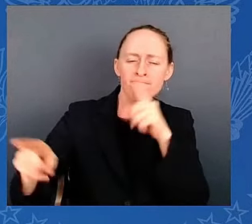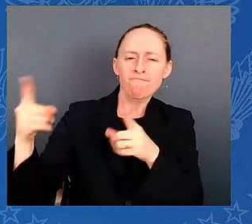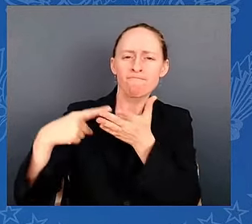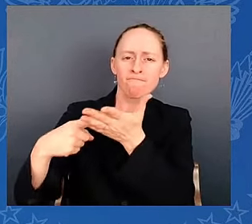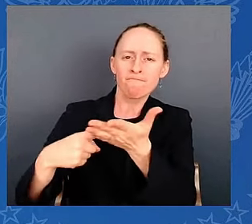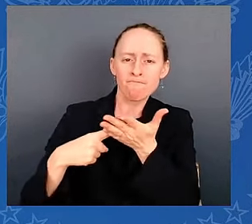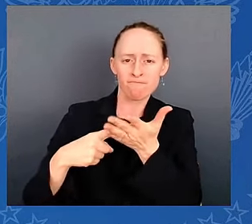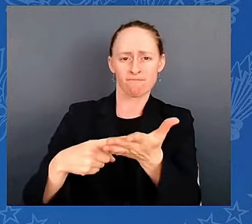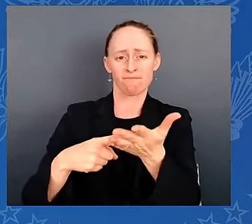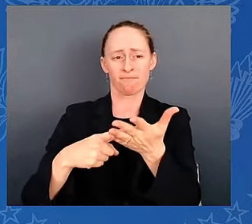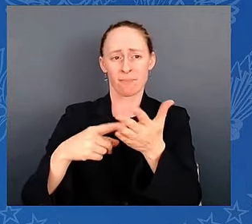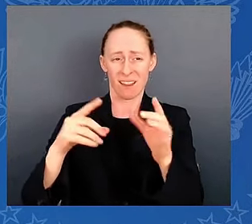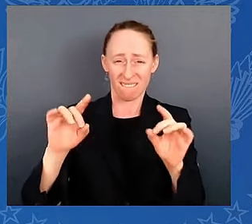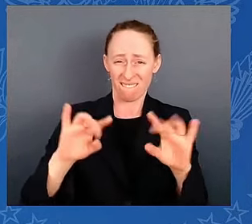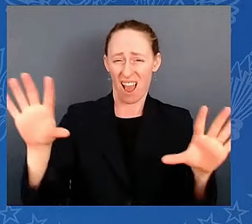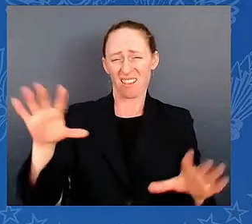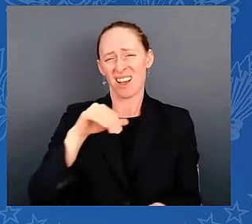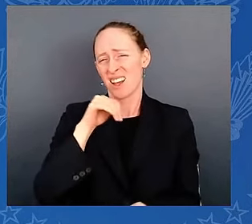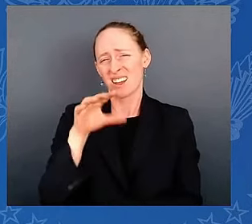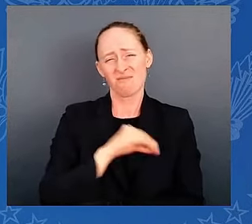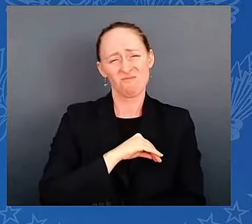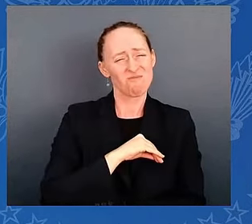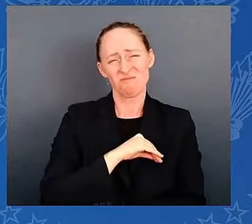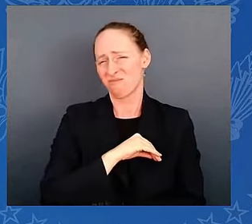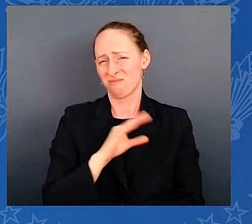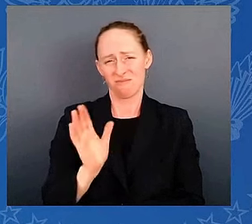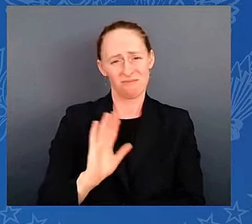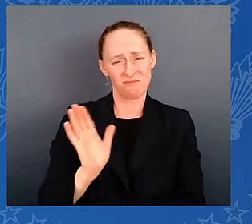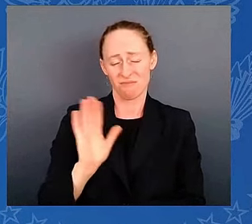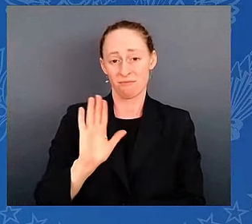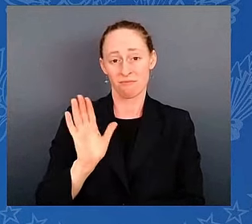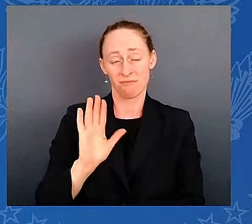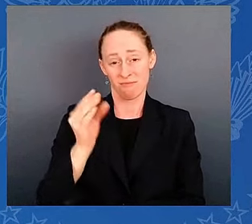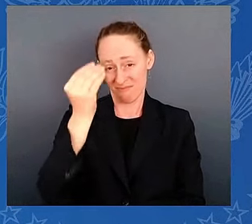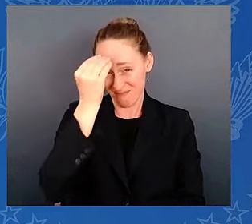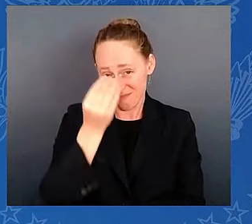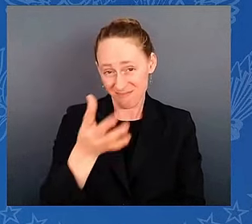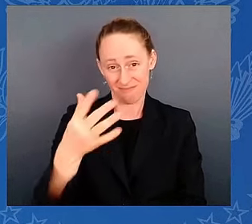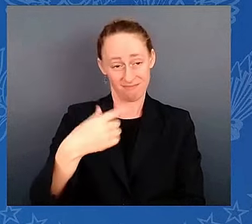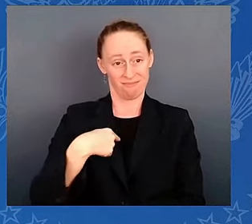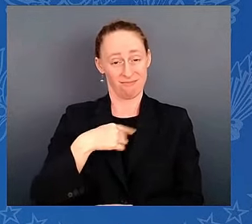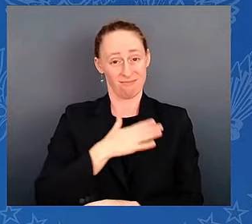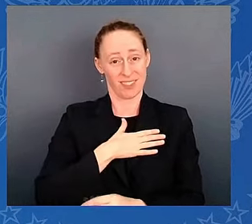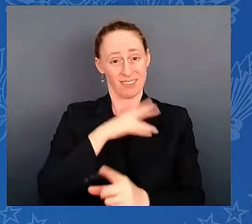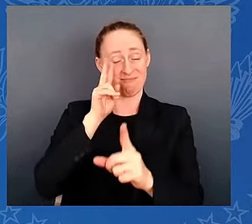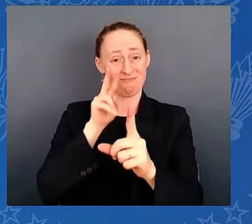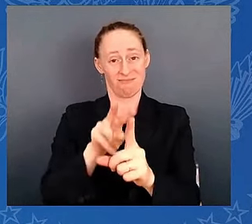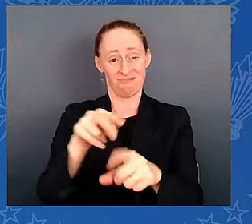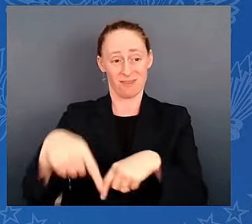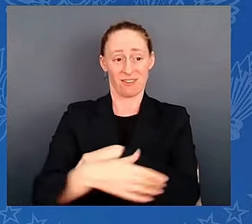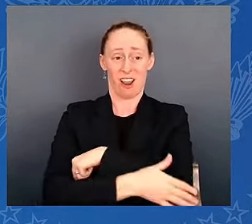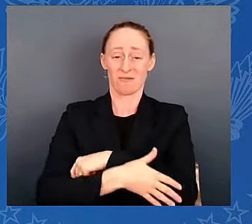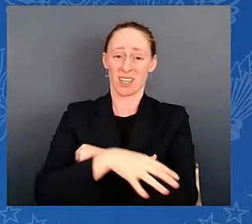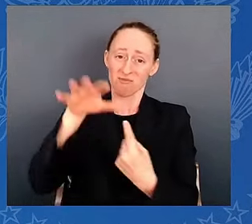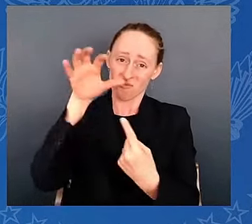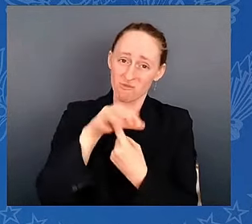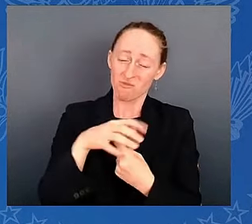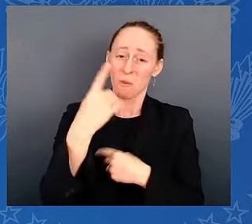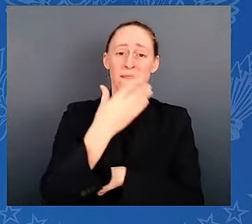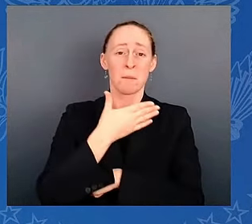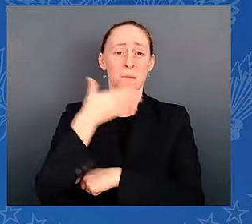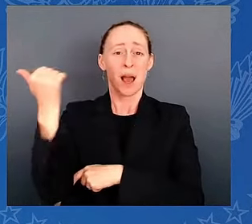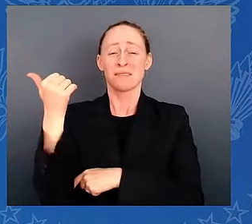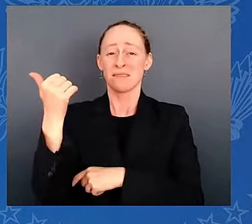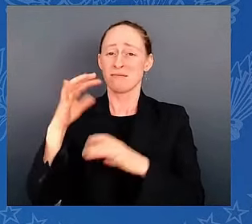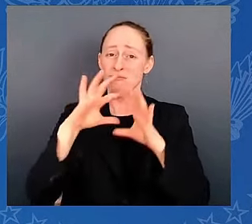soul, every power of my being. So tonight, I'm asking every American to recommit to make America so